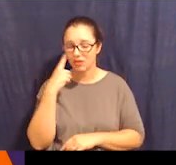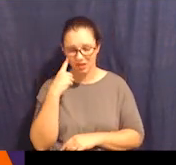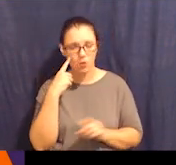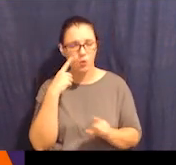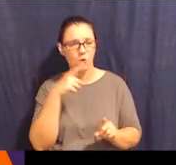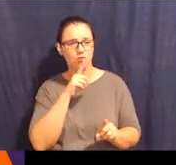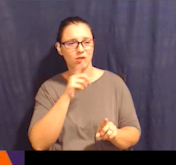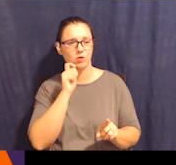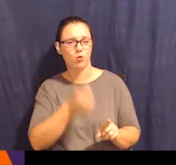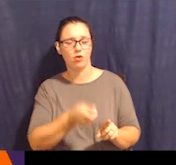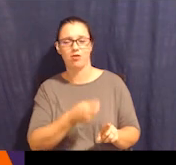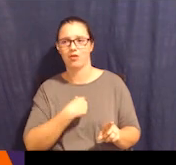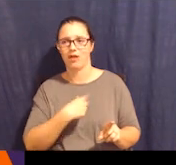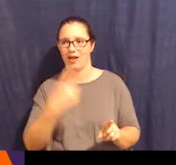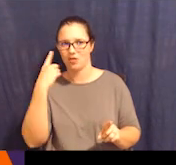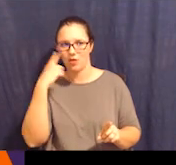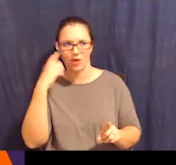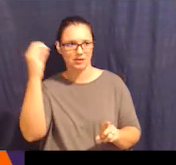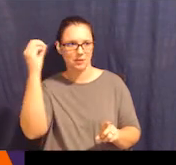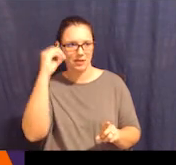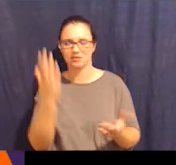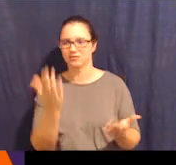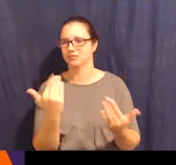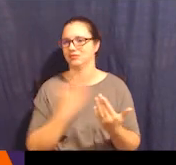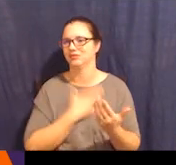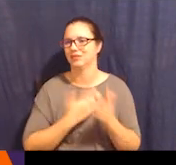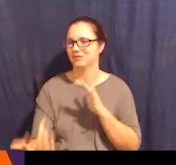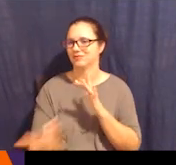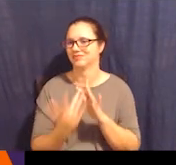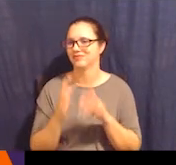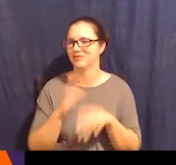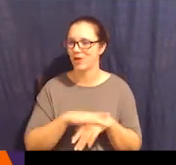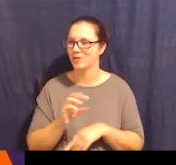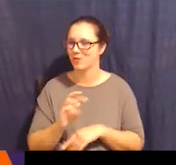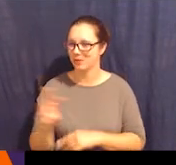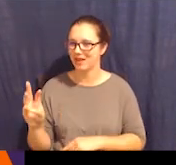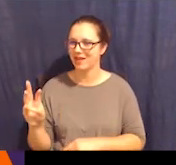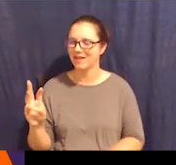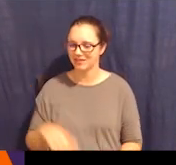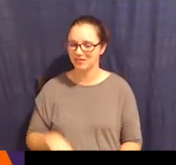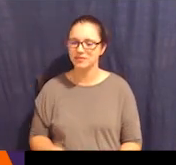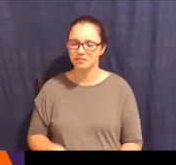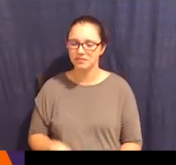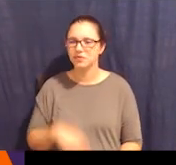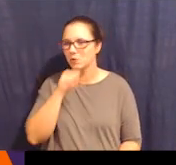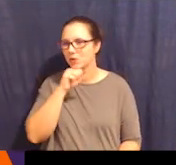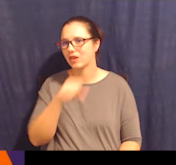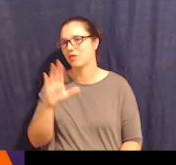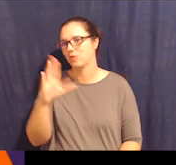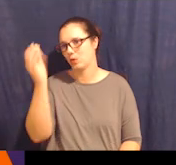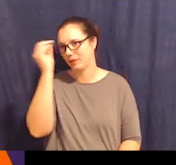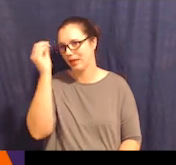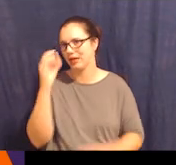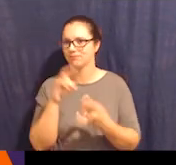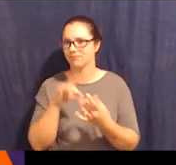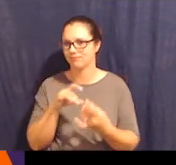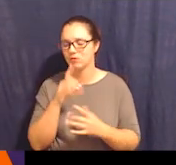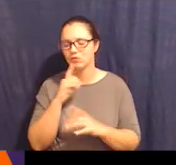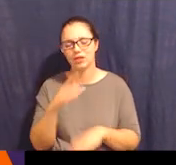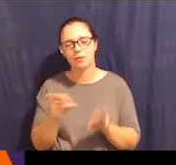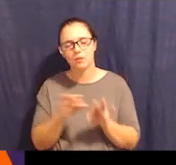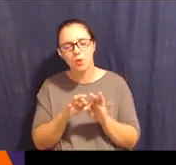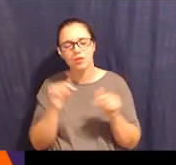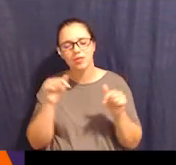us on the website. We would love to hear from you. It's really important to us that this be an initiative that is led by the